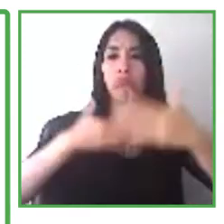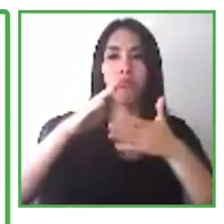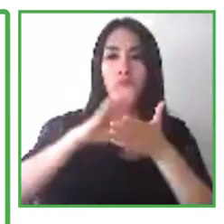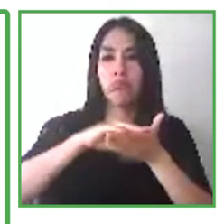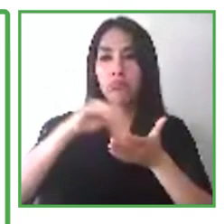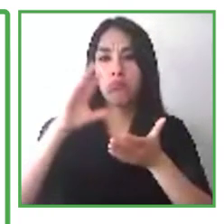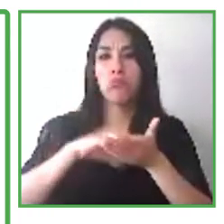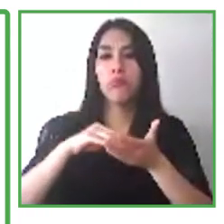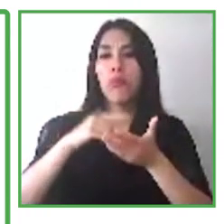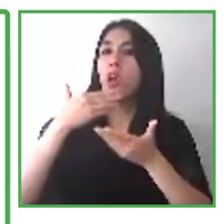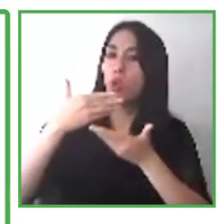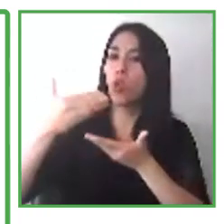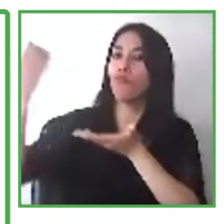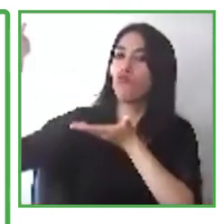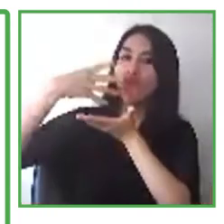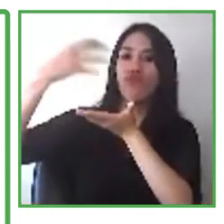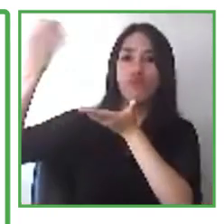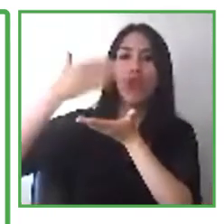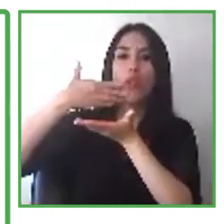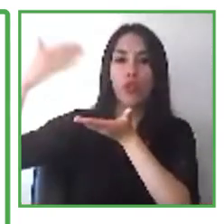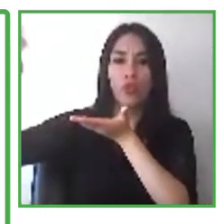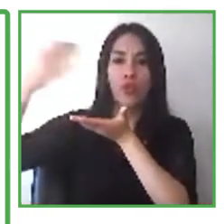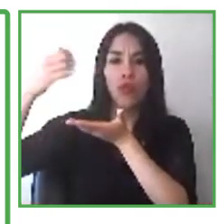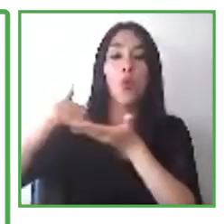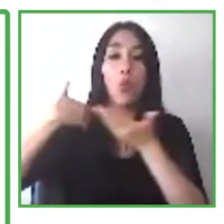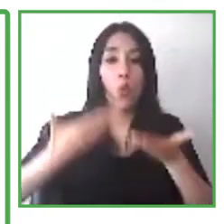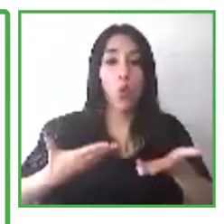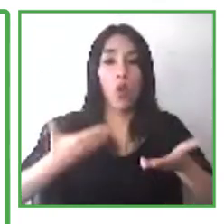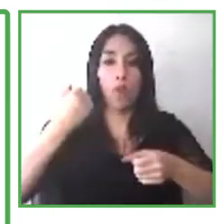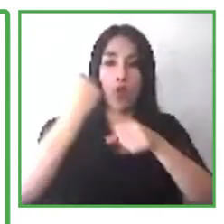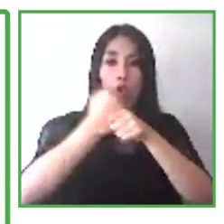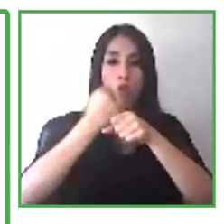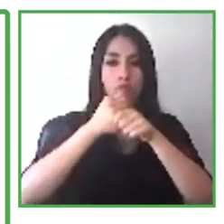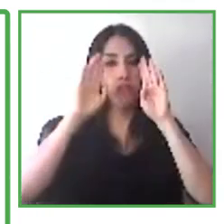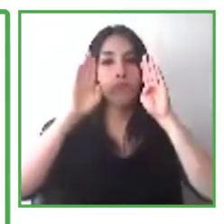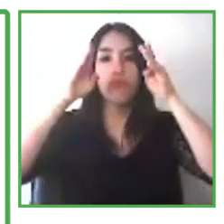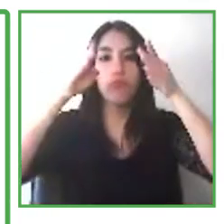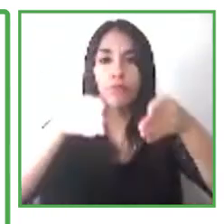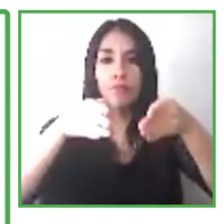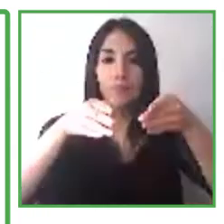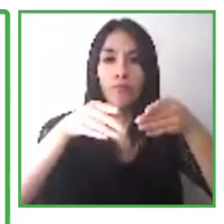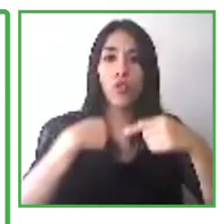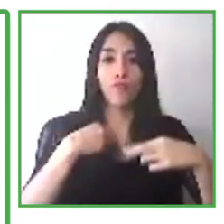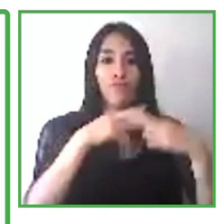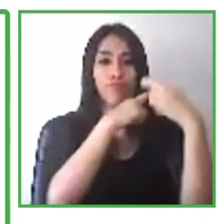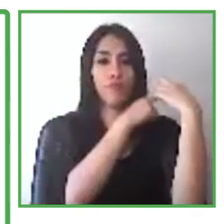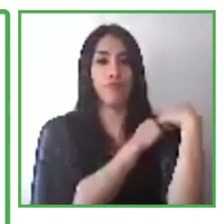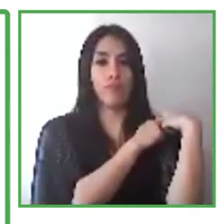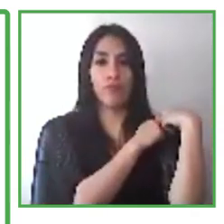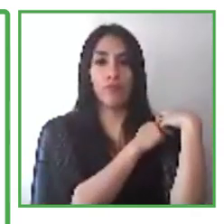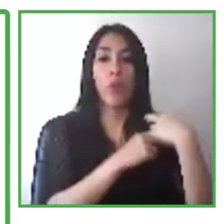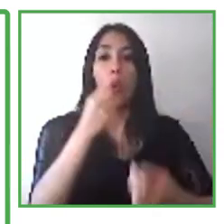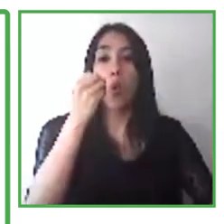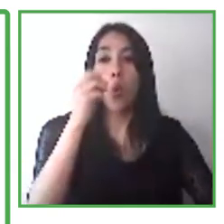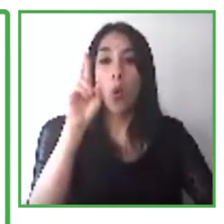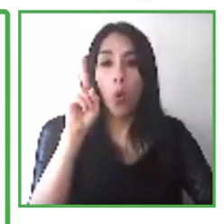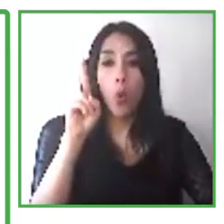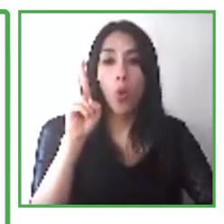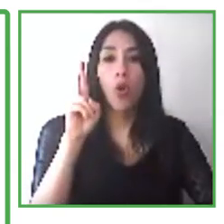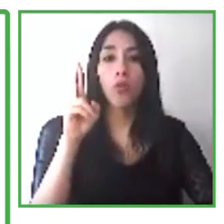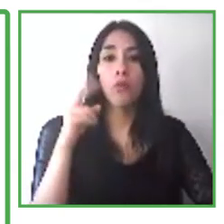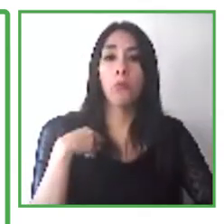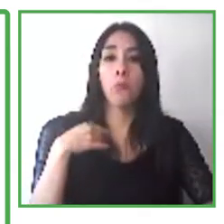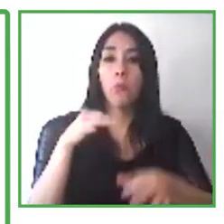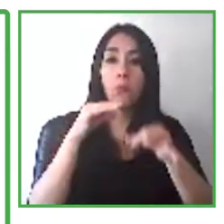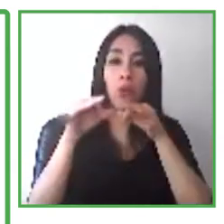trust, and give them clear instruction. And let me mention some best practices. The